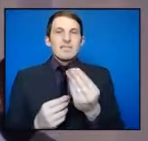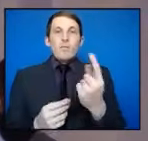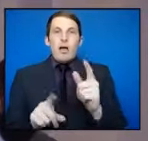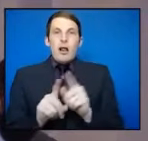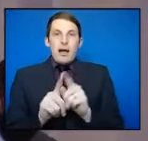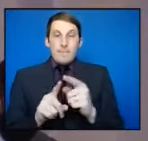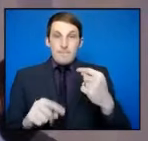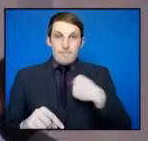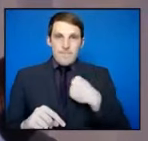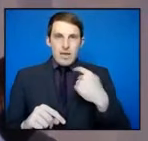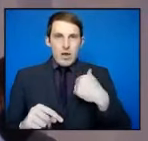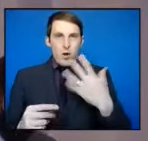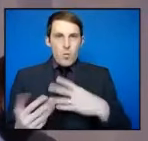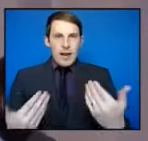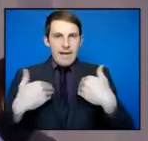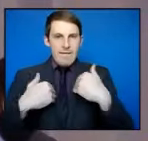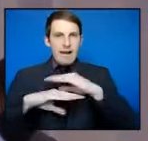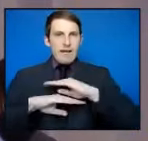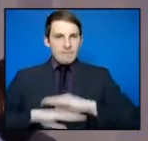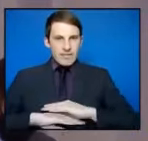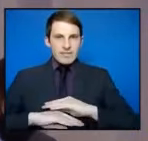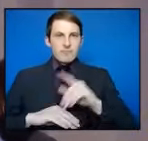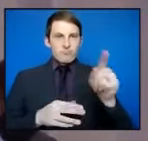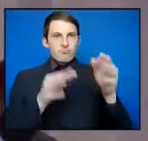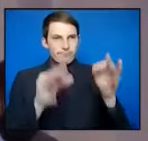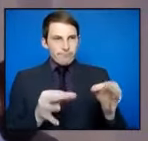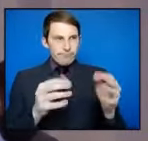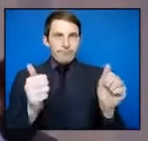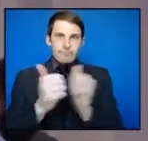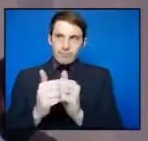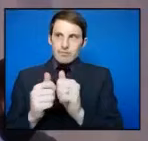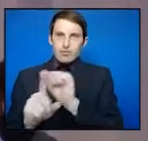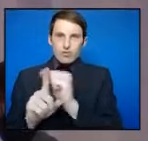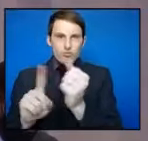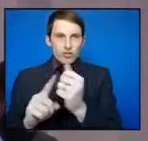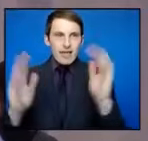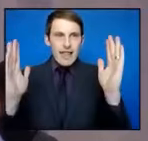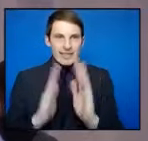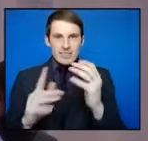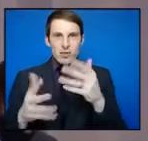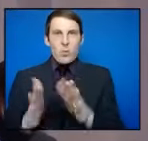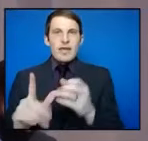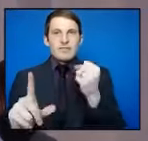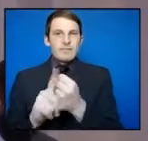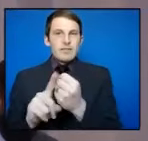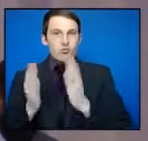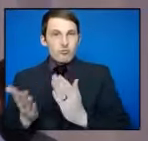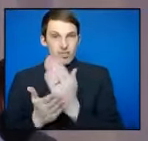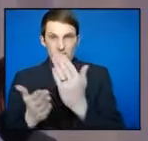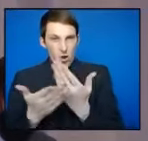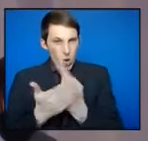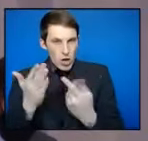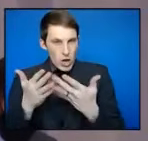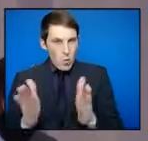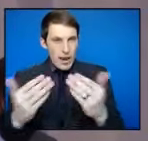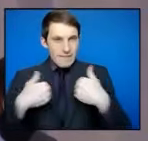gain some comfort that I'm satisfied that they're proportionate and the least restrictive of human rights, the only way that I've been able to come up with to do that is